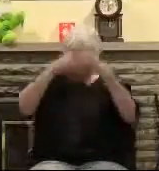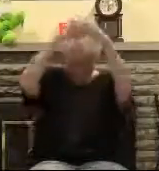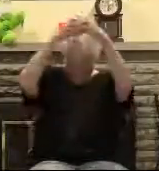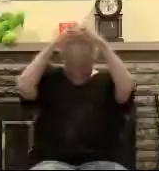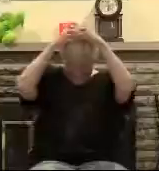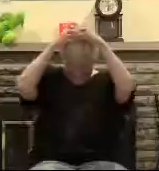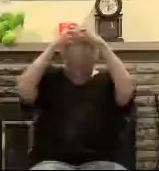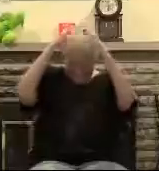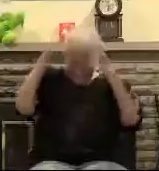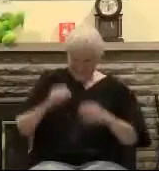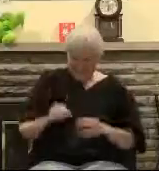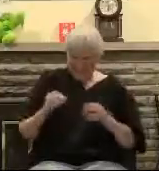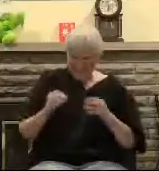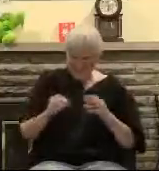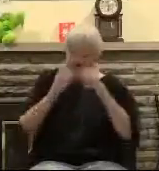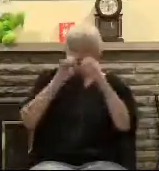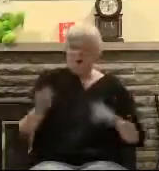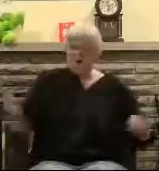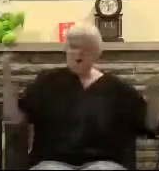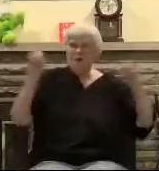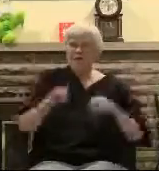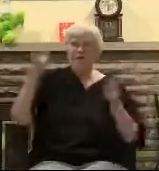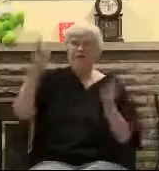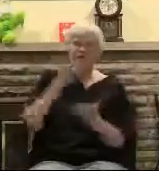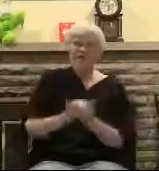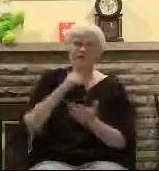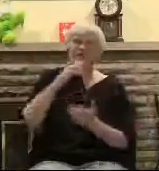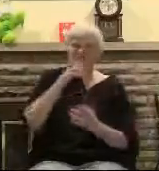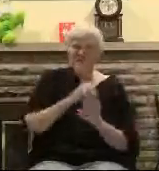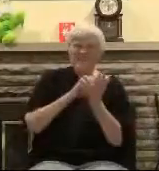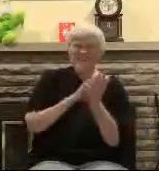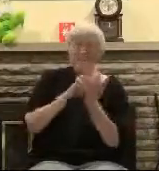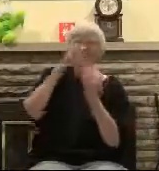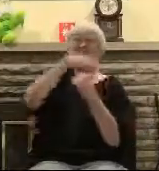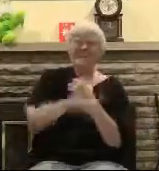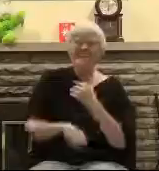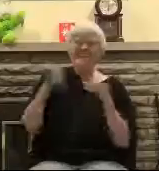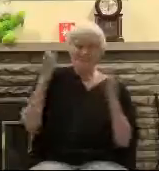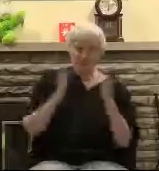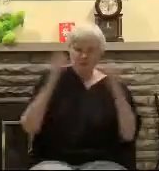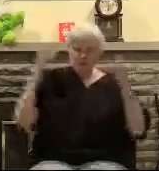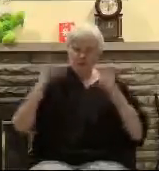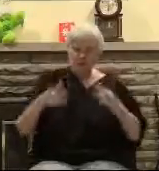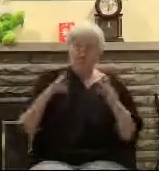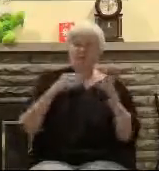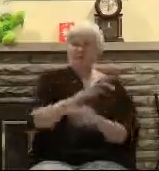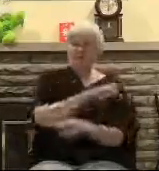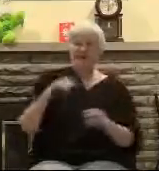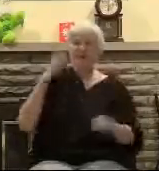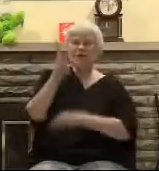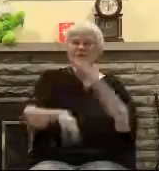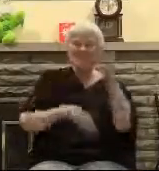someday For a crown Second verse Oh that old rugged